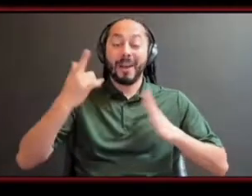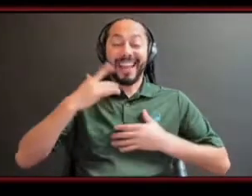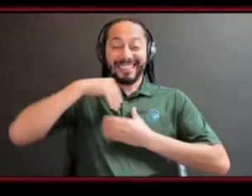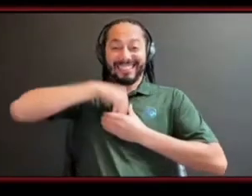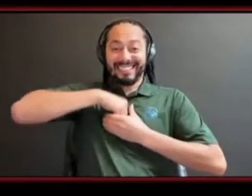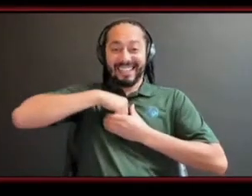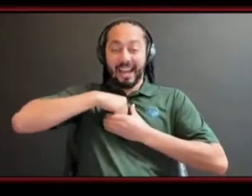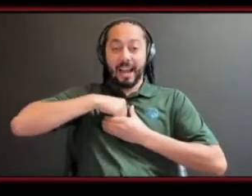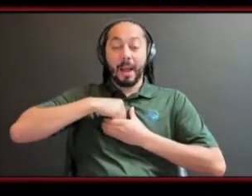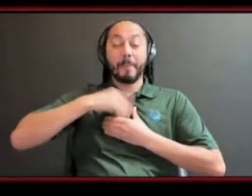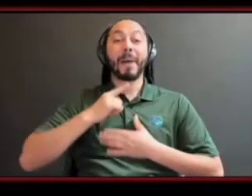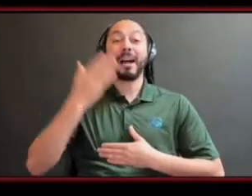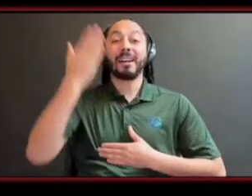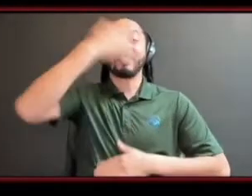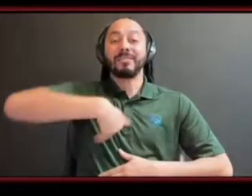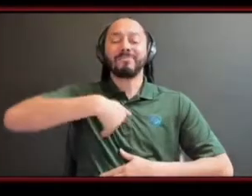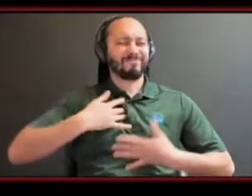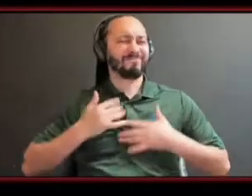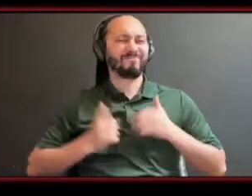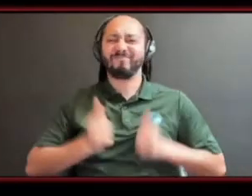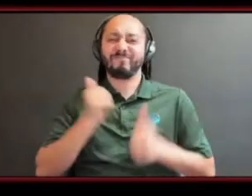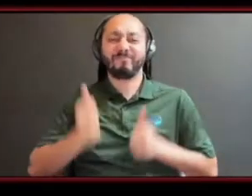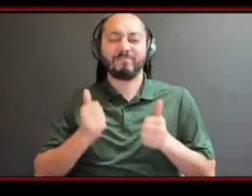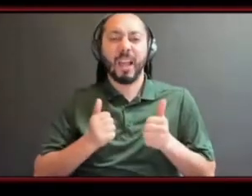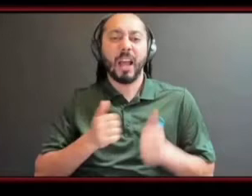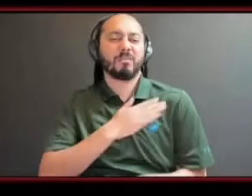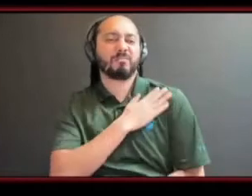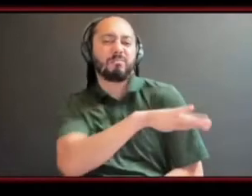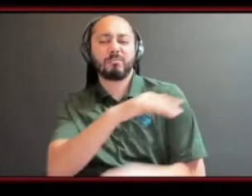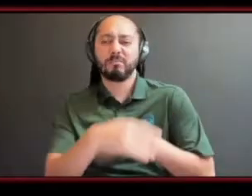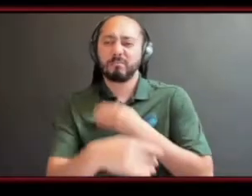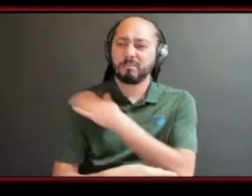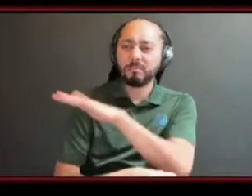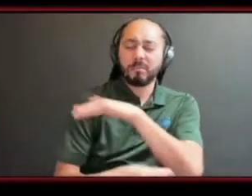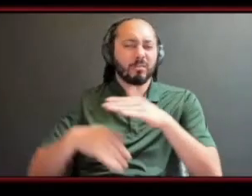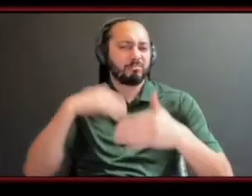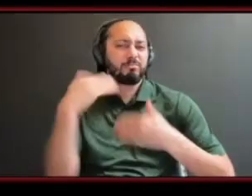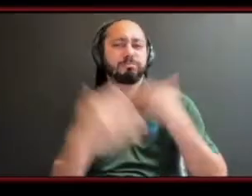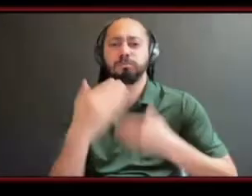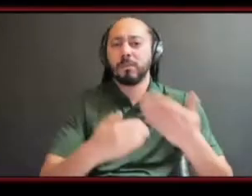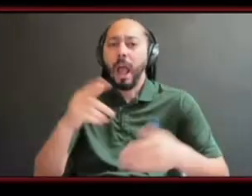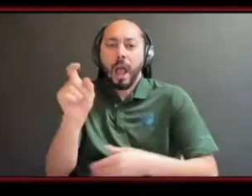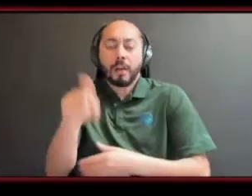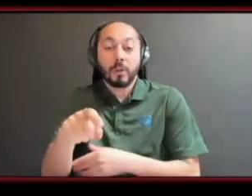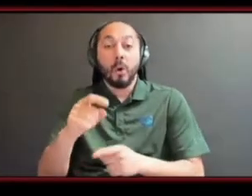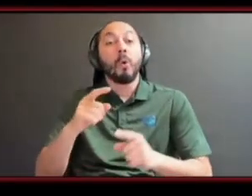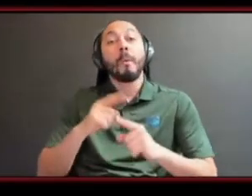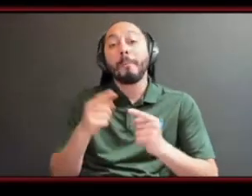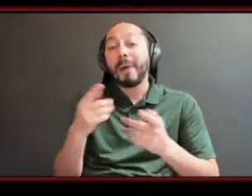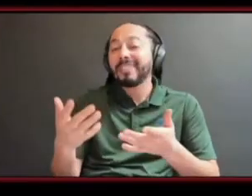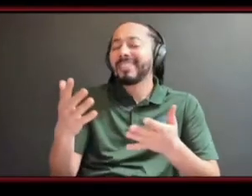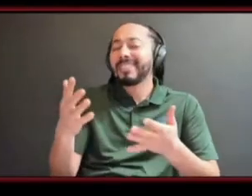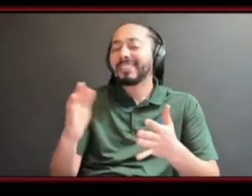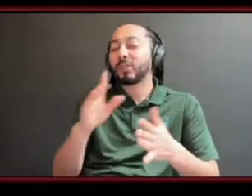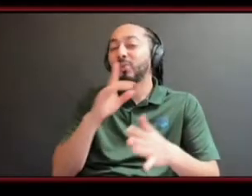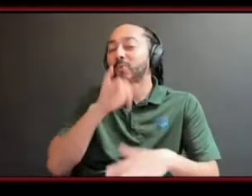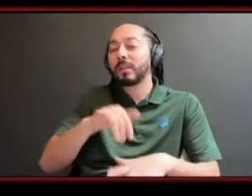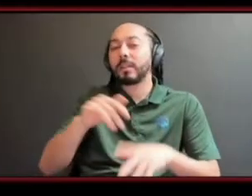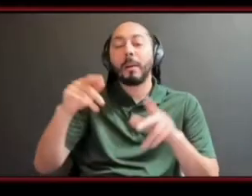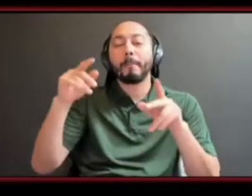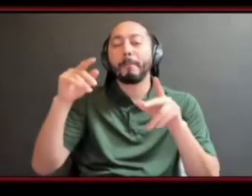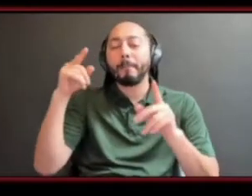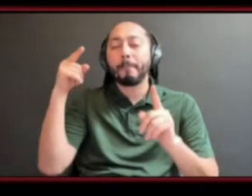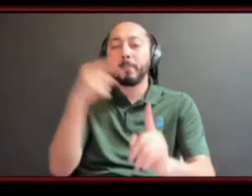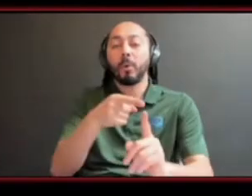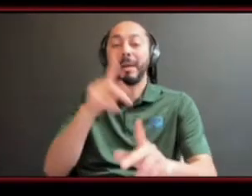was was well and just you know shutting it off my shoulder but i think really overcoming people seeing me as lesser than